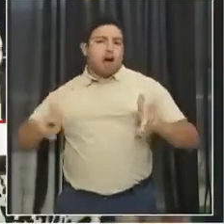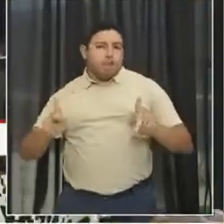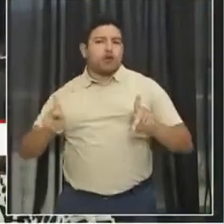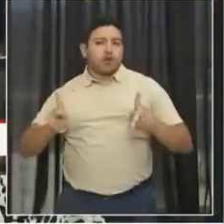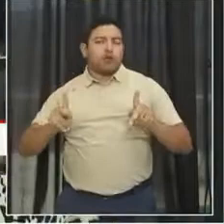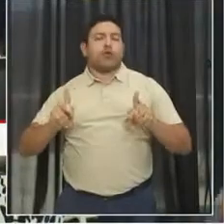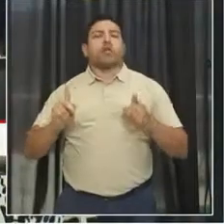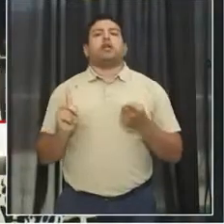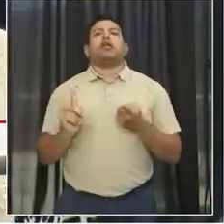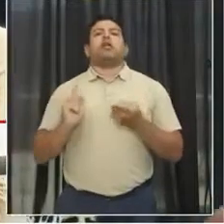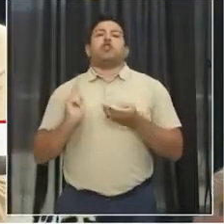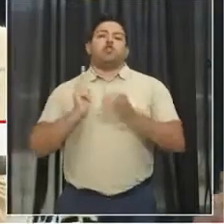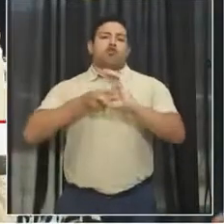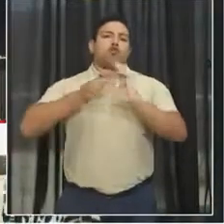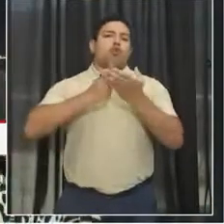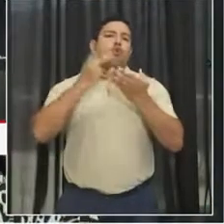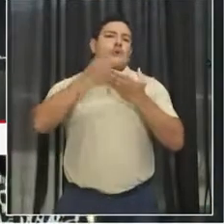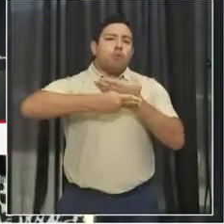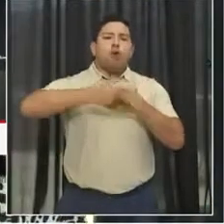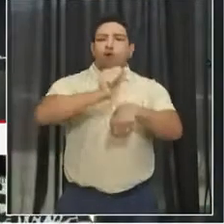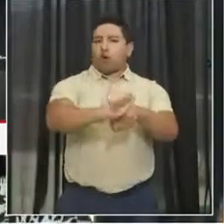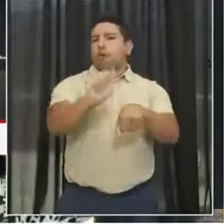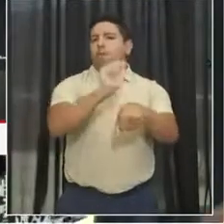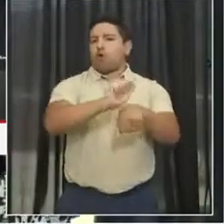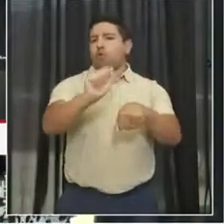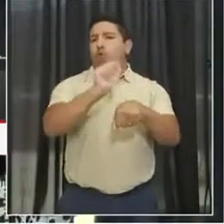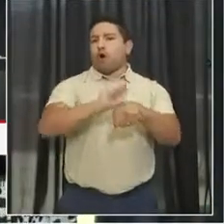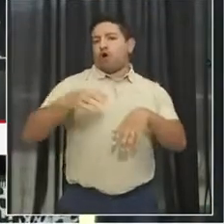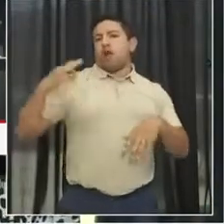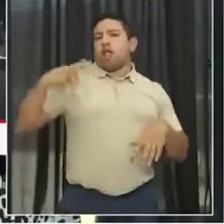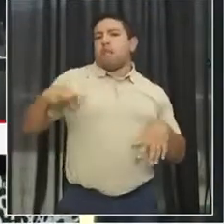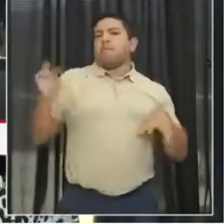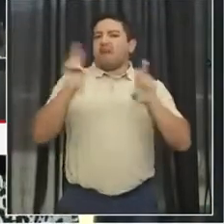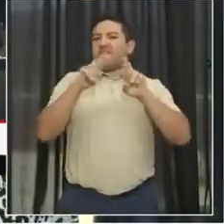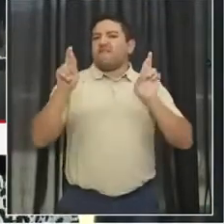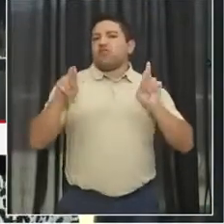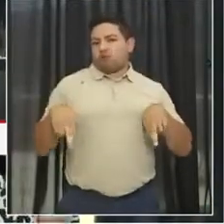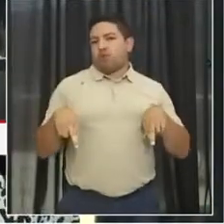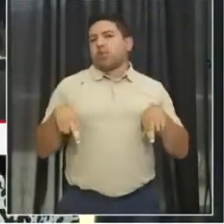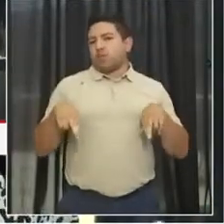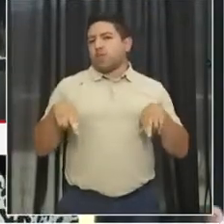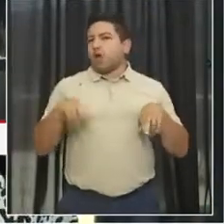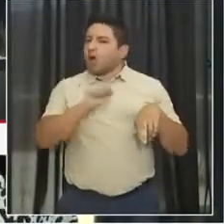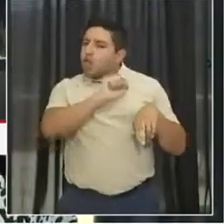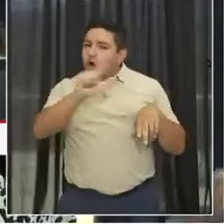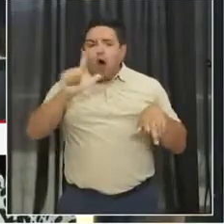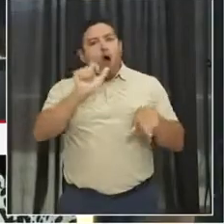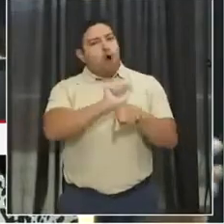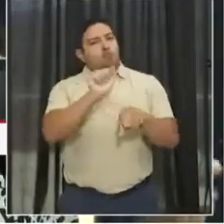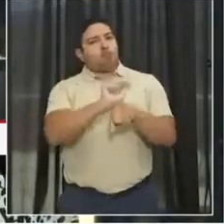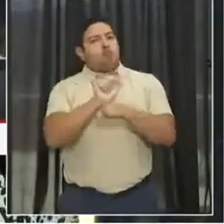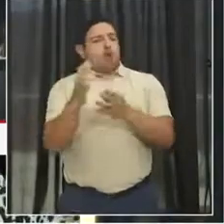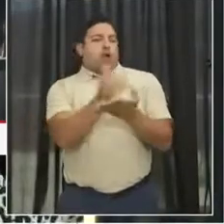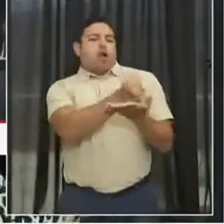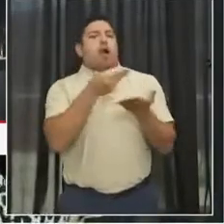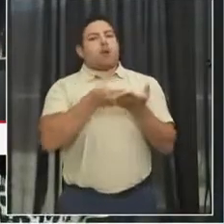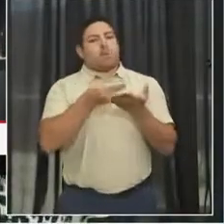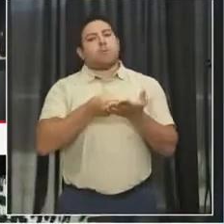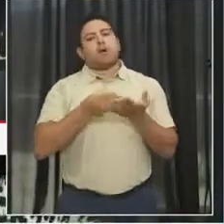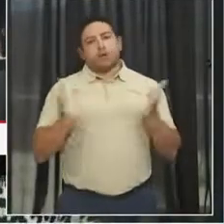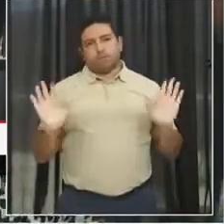enriching job experience. And they're all making a living wage. So I'm very happy about that.